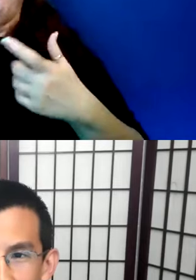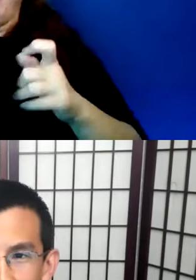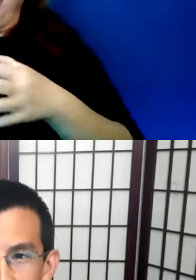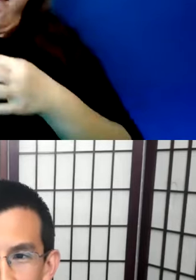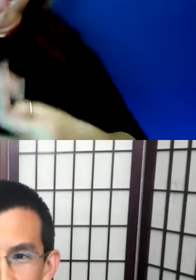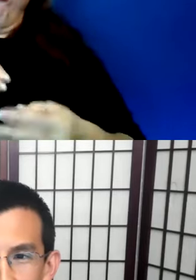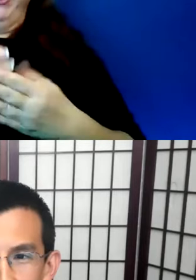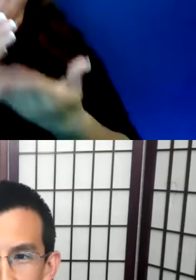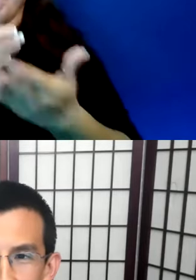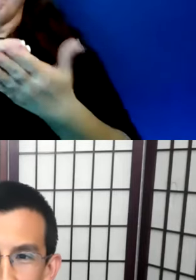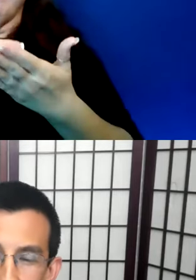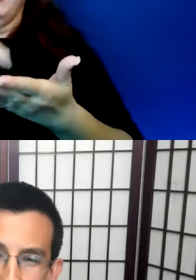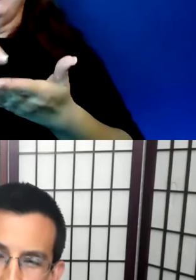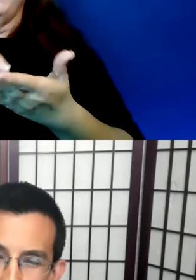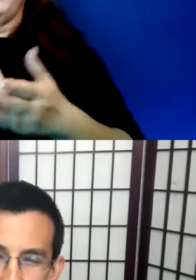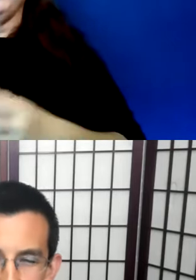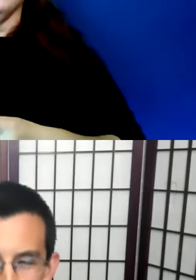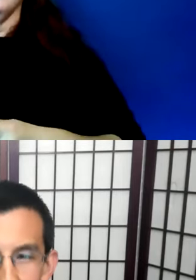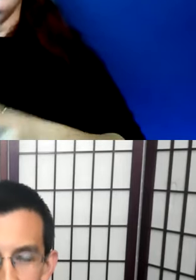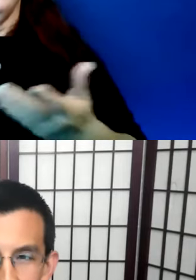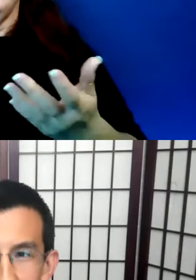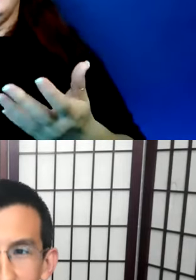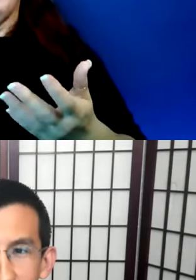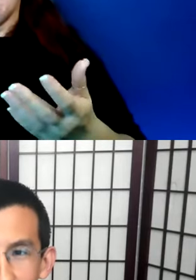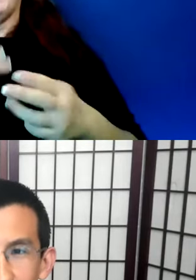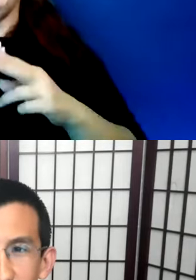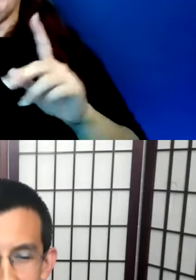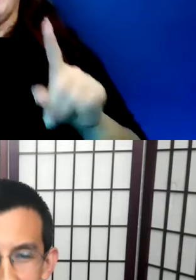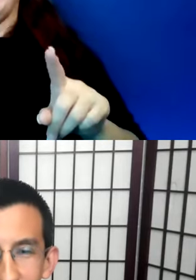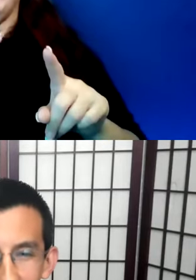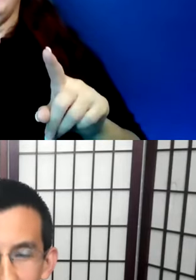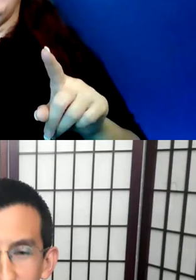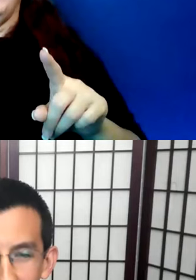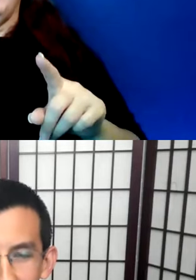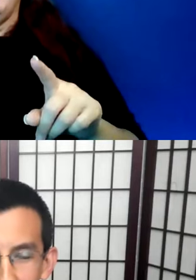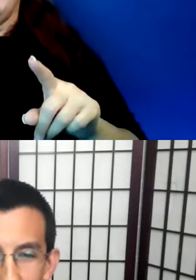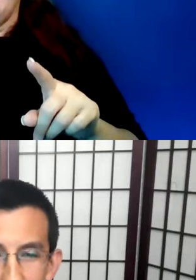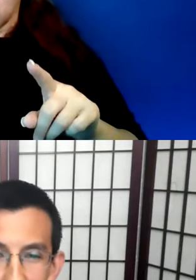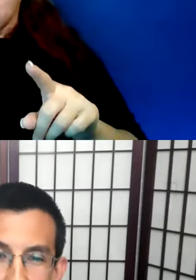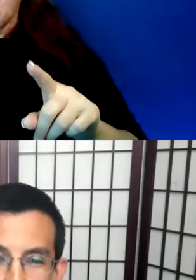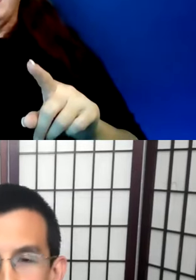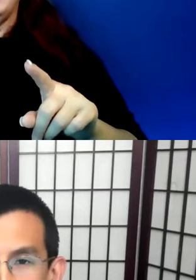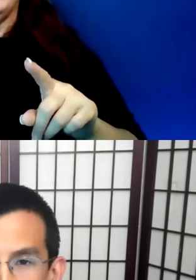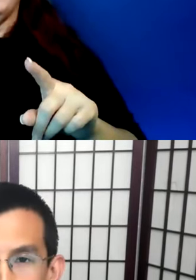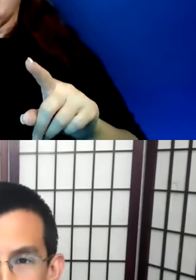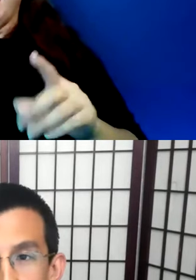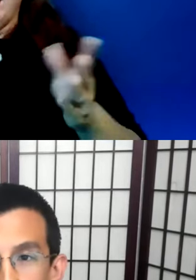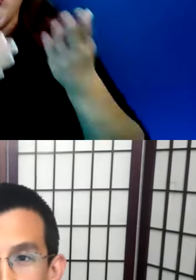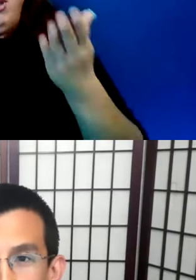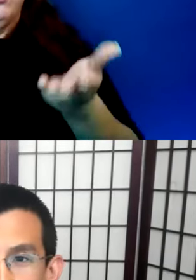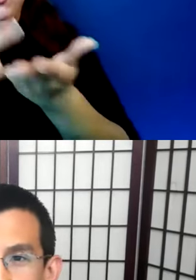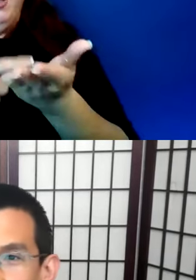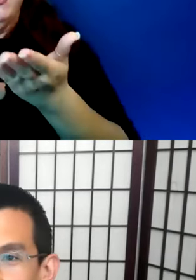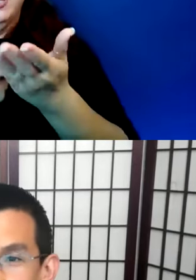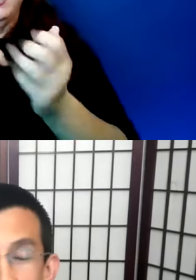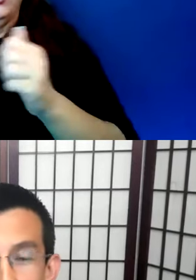capitalism. So again, that's my really short answer is that those things, again, they have to be sort of brought in conversation with each other.